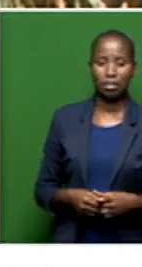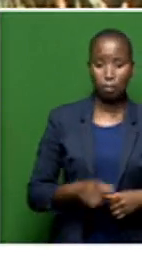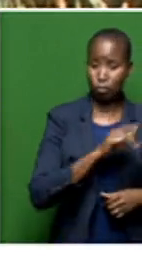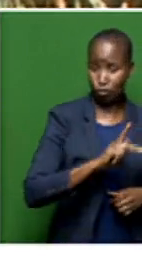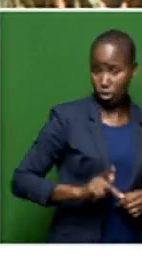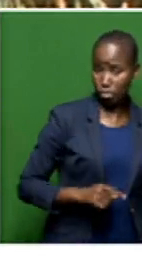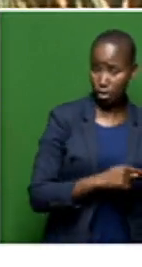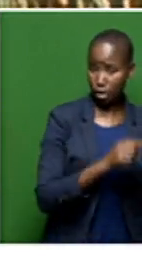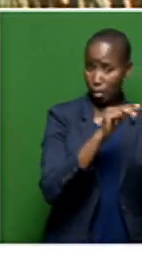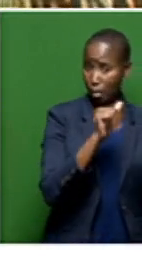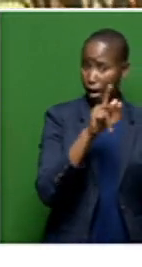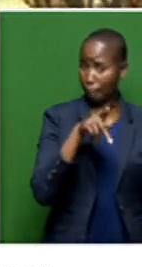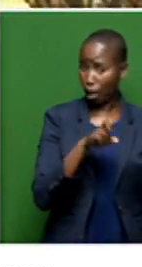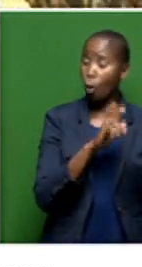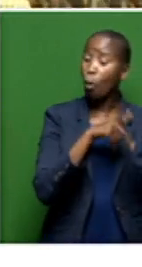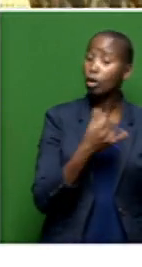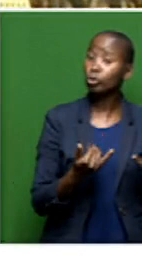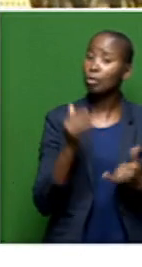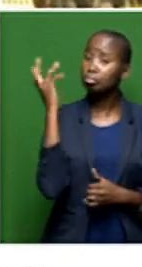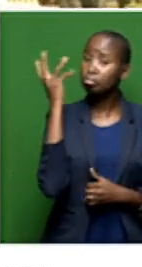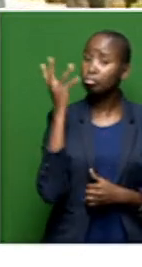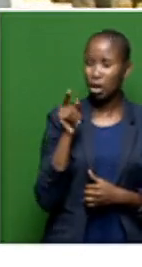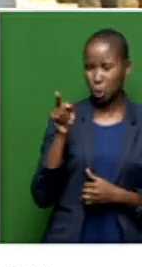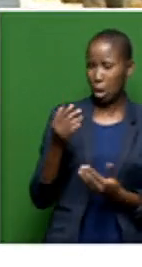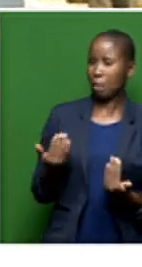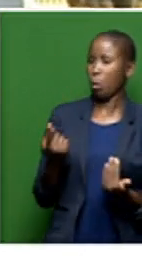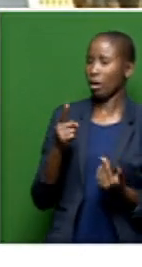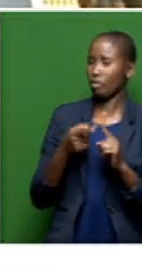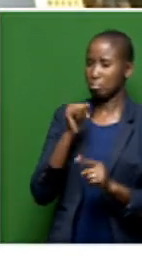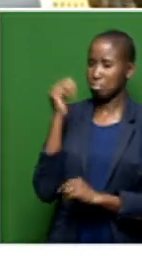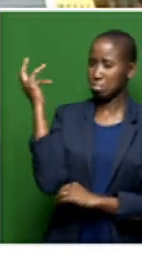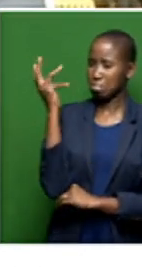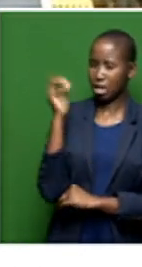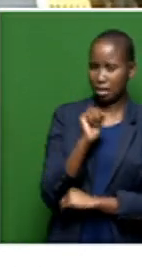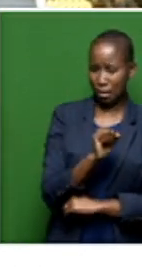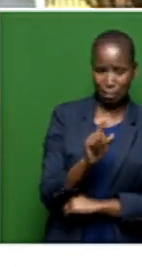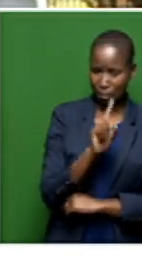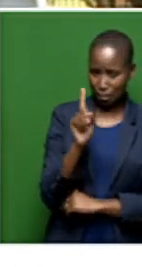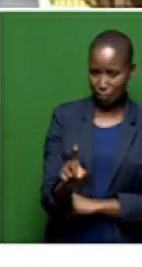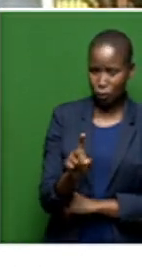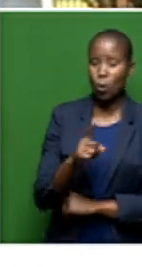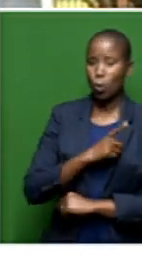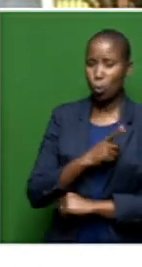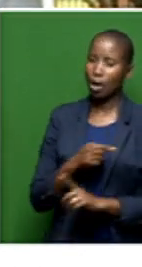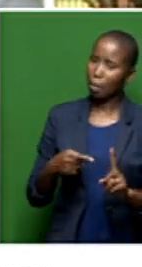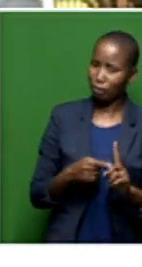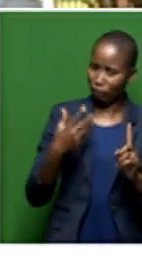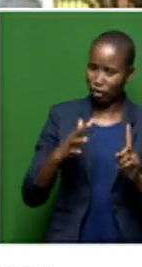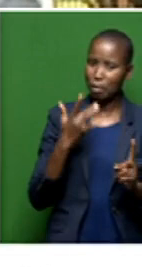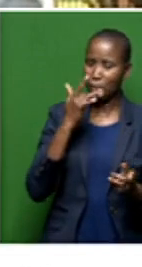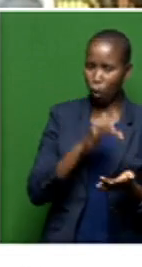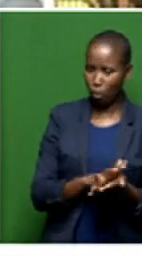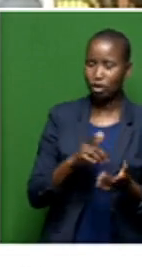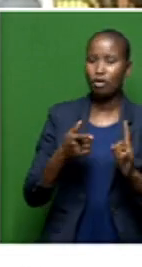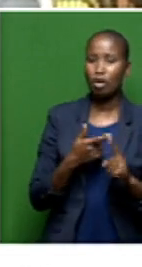giving his maiden state of the province address. What is it that you can expect from him, particularly for the fact that promises that were made on the